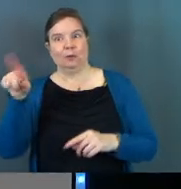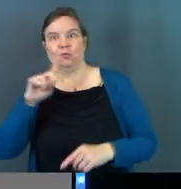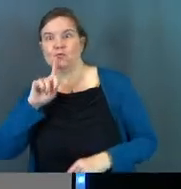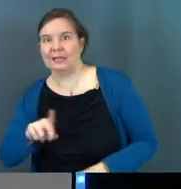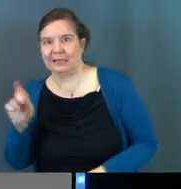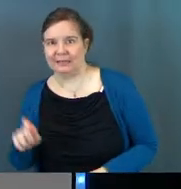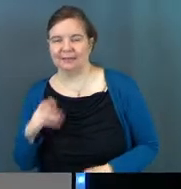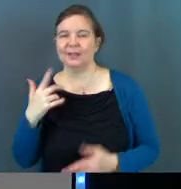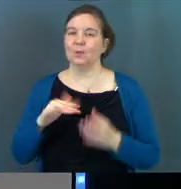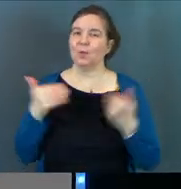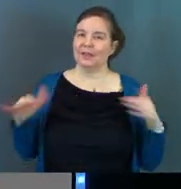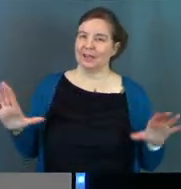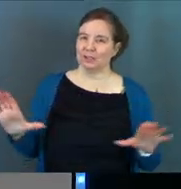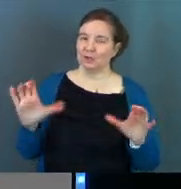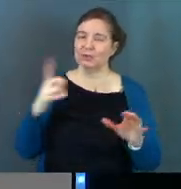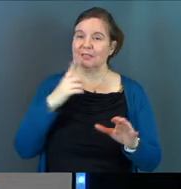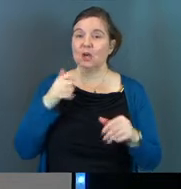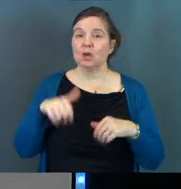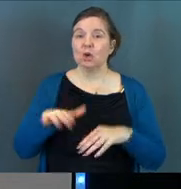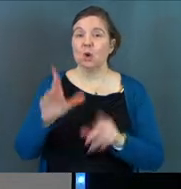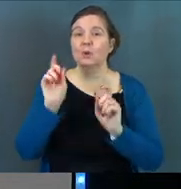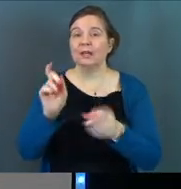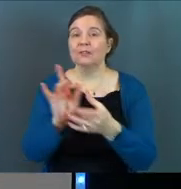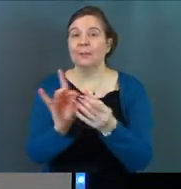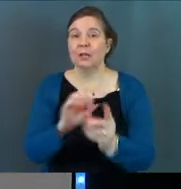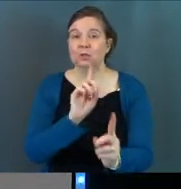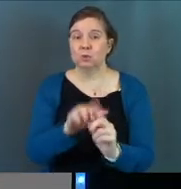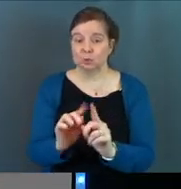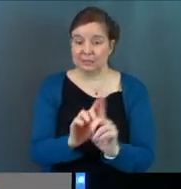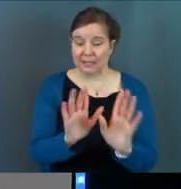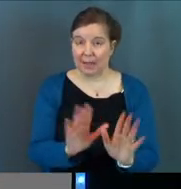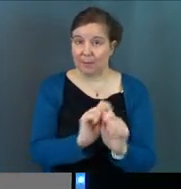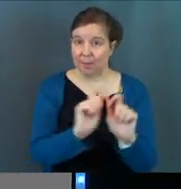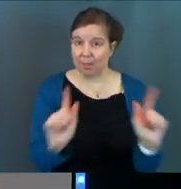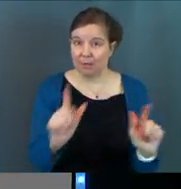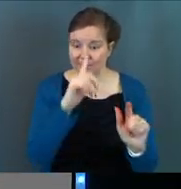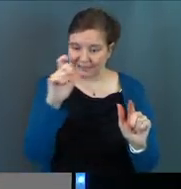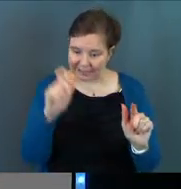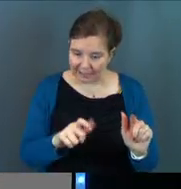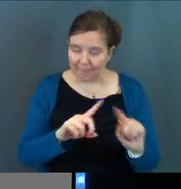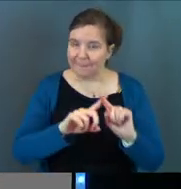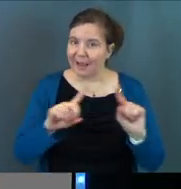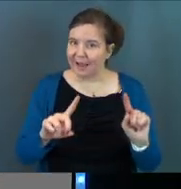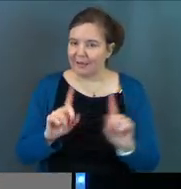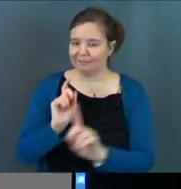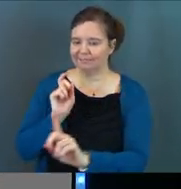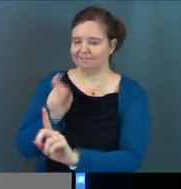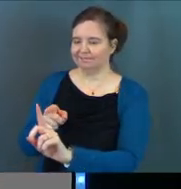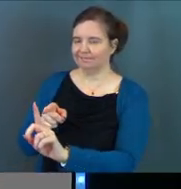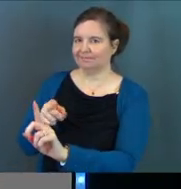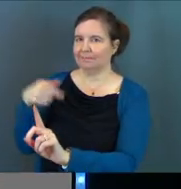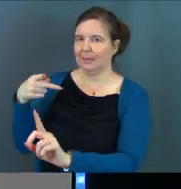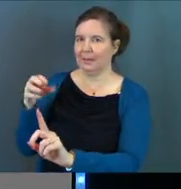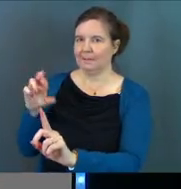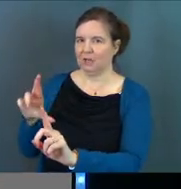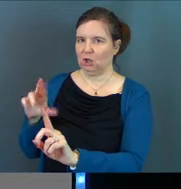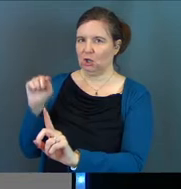needs it. See, this is what the angel is doing. Says, go give this message to the disciples because they need it, but give it to Peter.